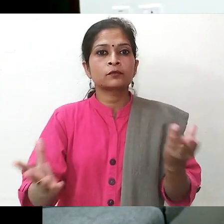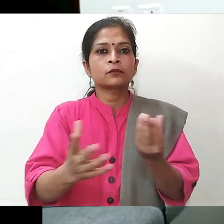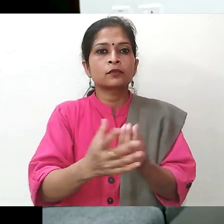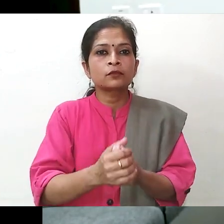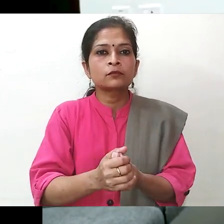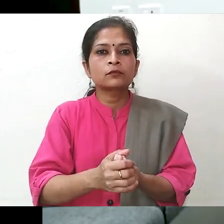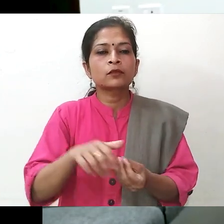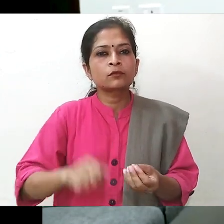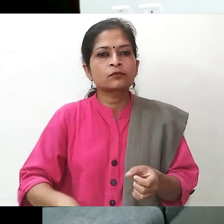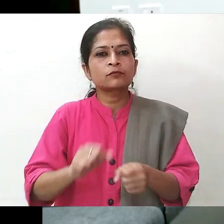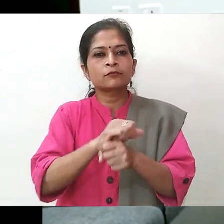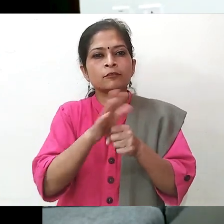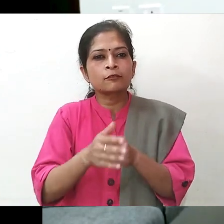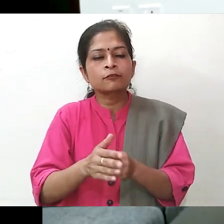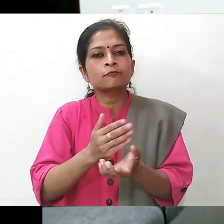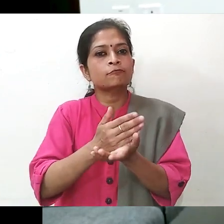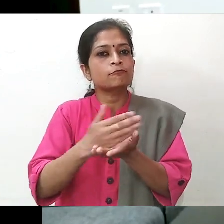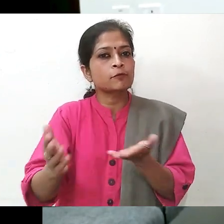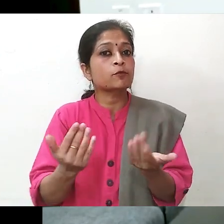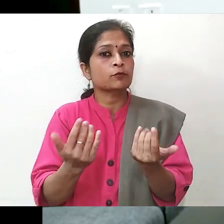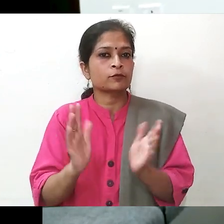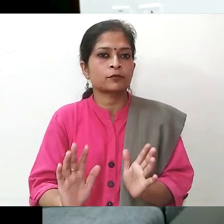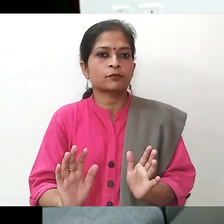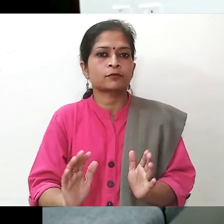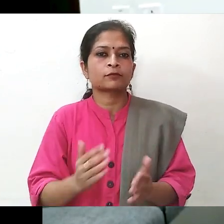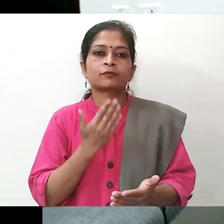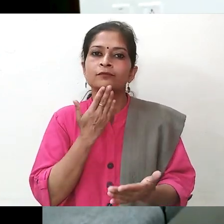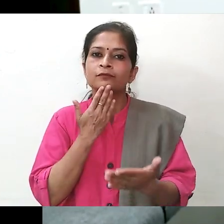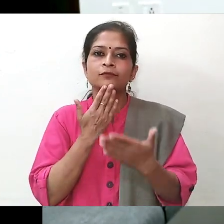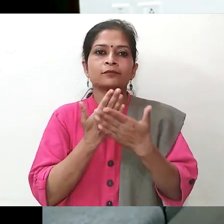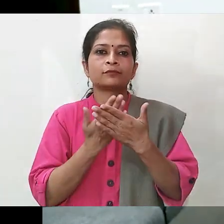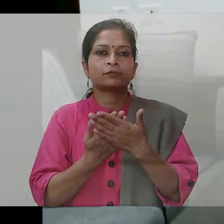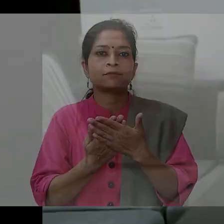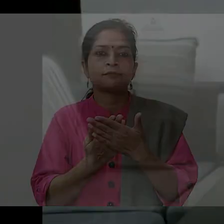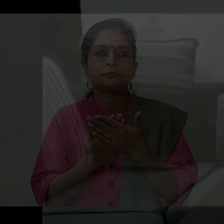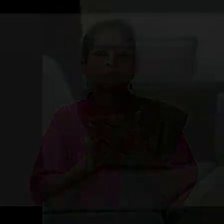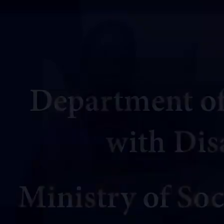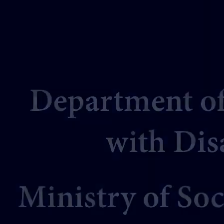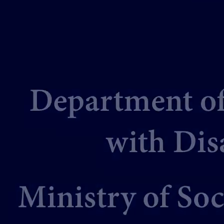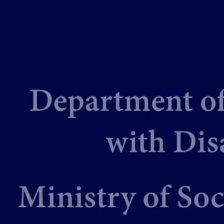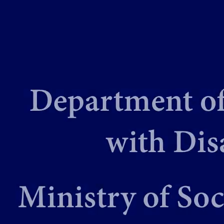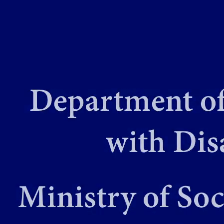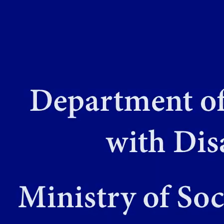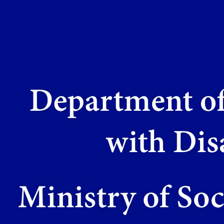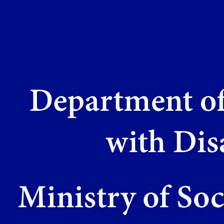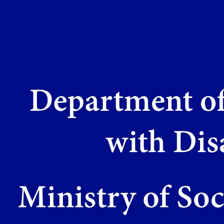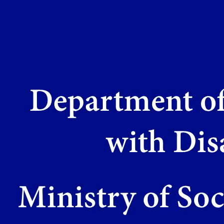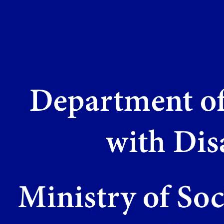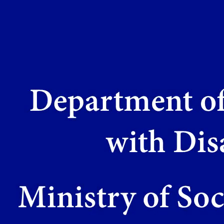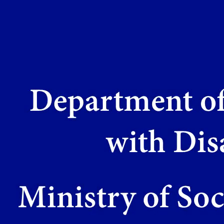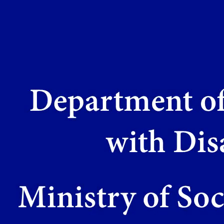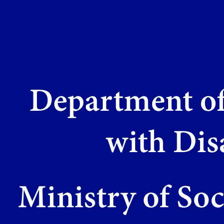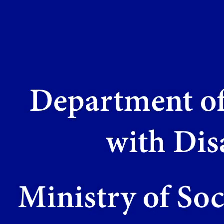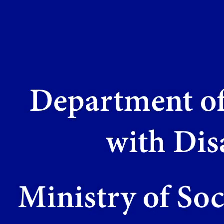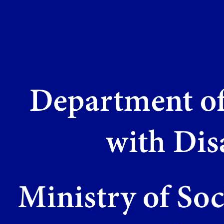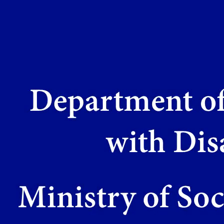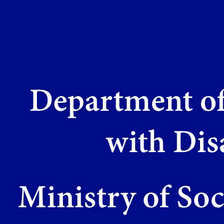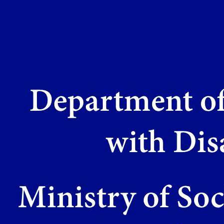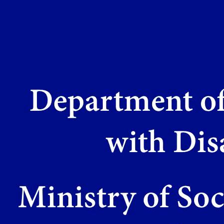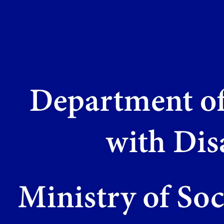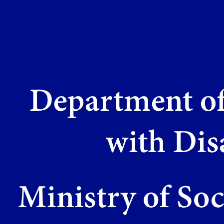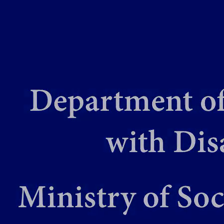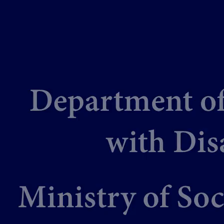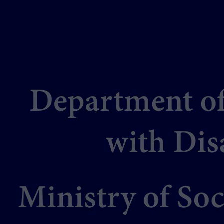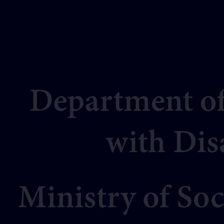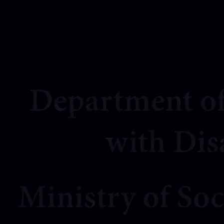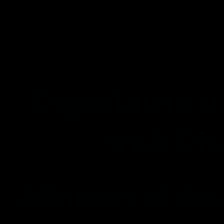Together, we can fight this virus. Thank you. now. That's all What the day, when is hem Examples? am the model of the party, but